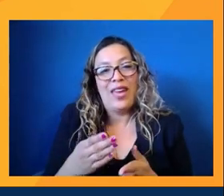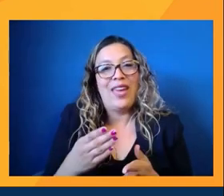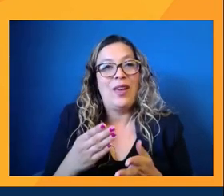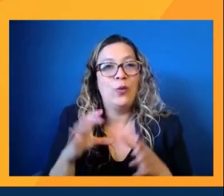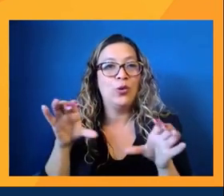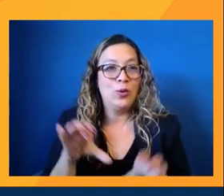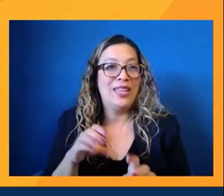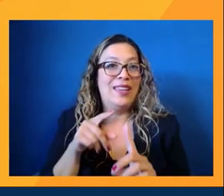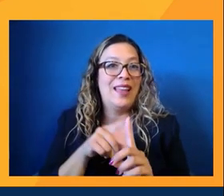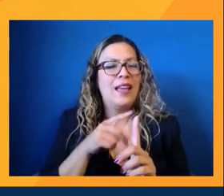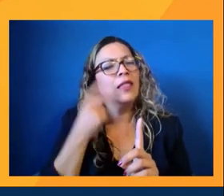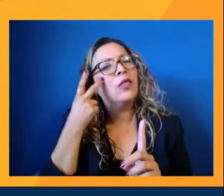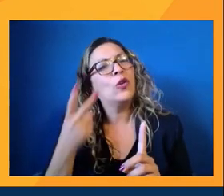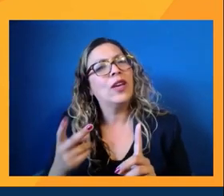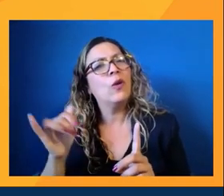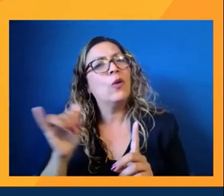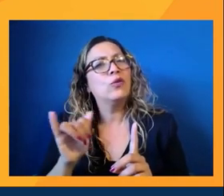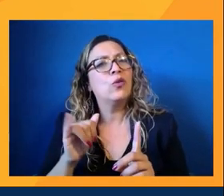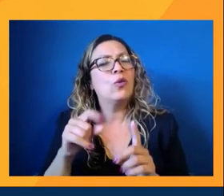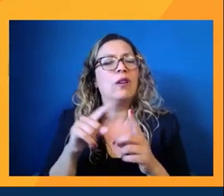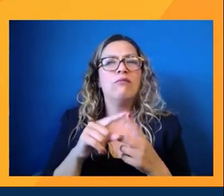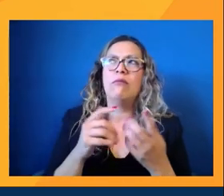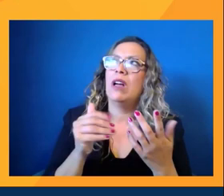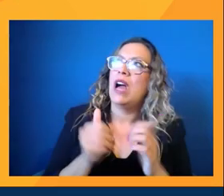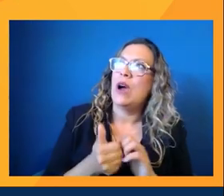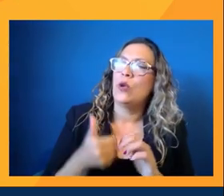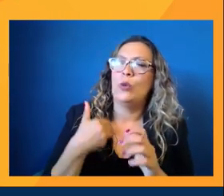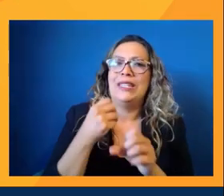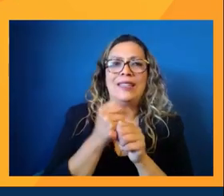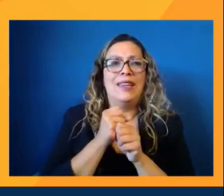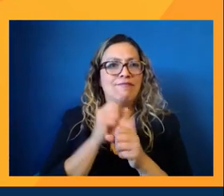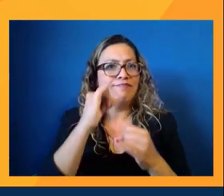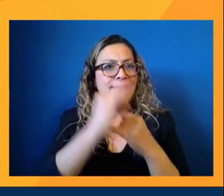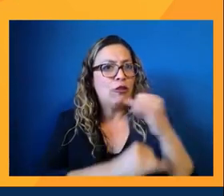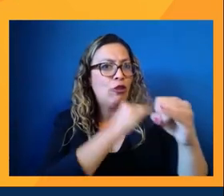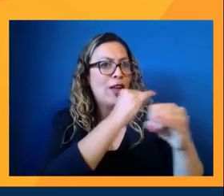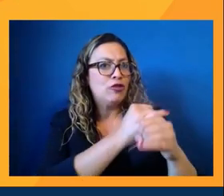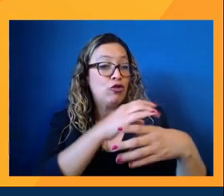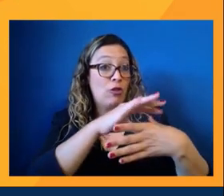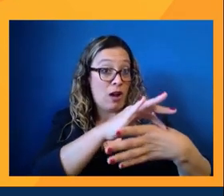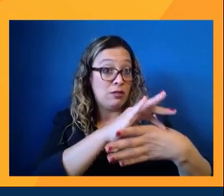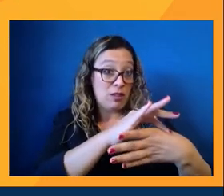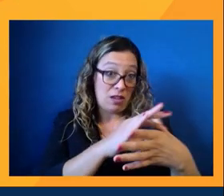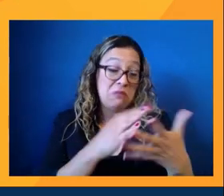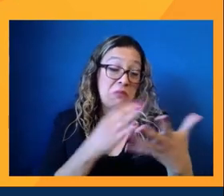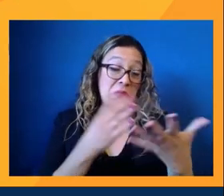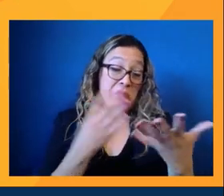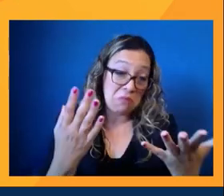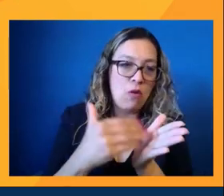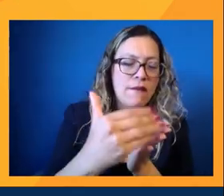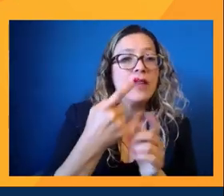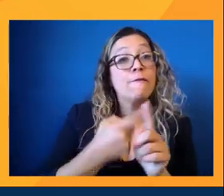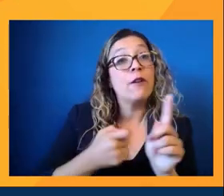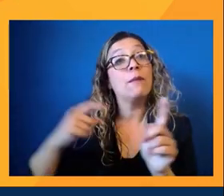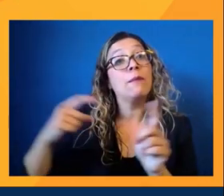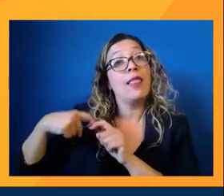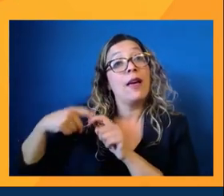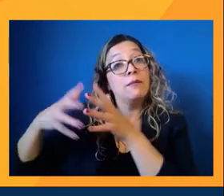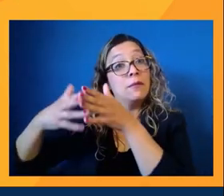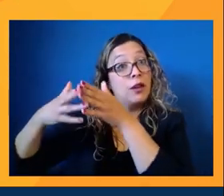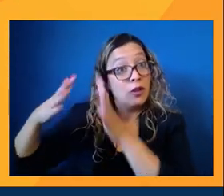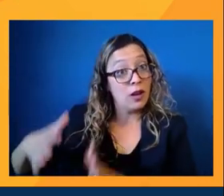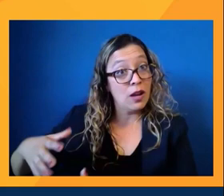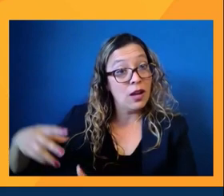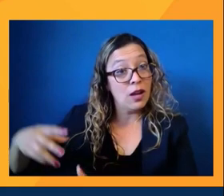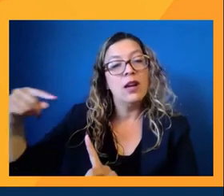also looking at how can we take just international content, which is done a lot, specifically from Latin America, and stop just